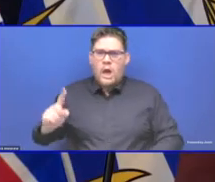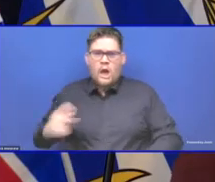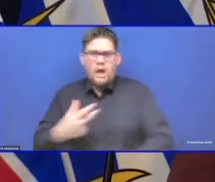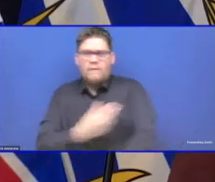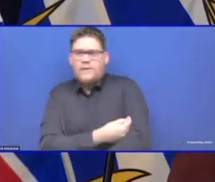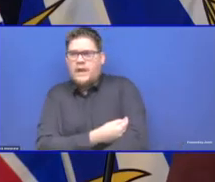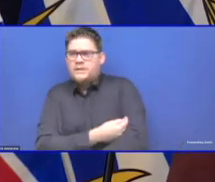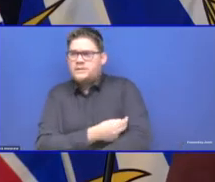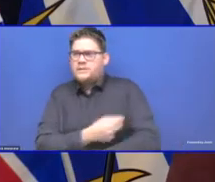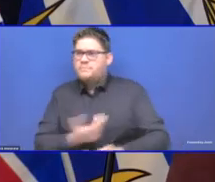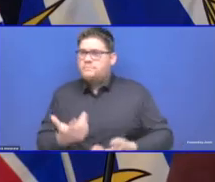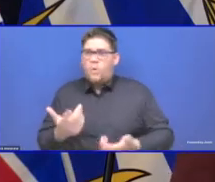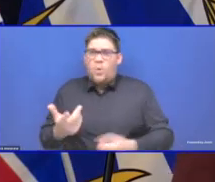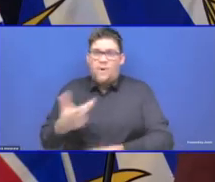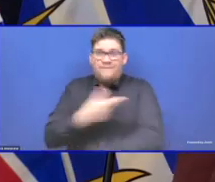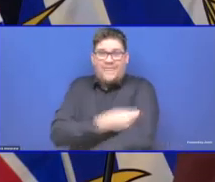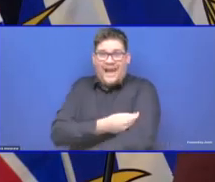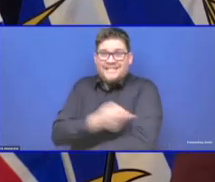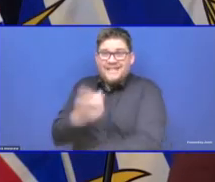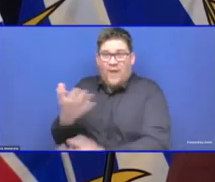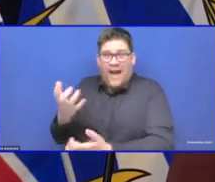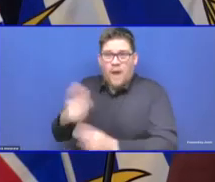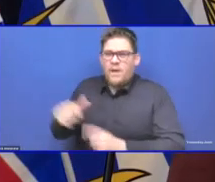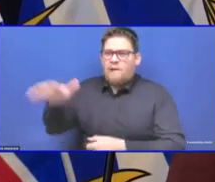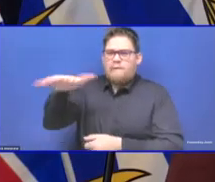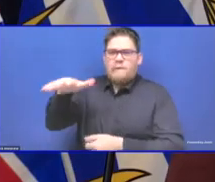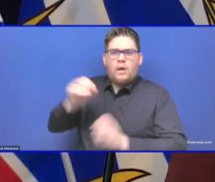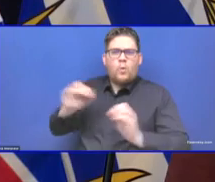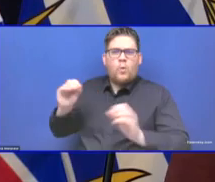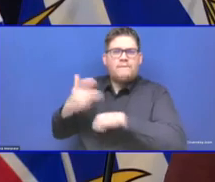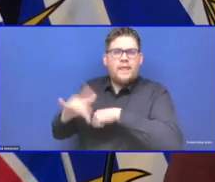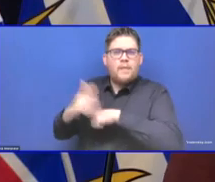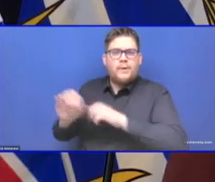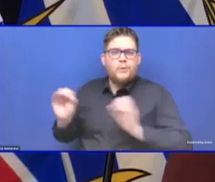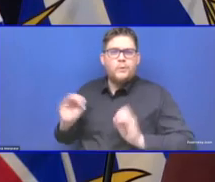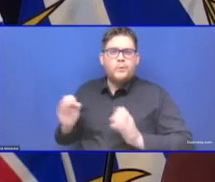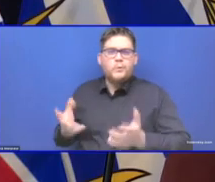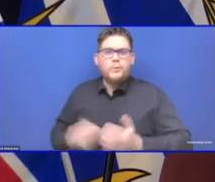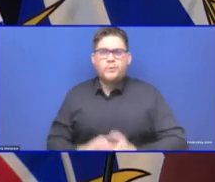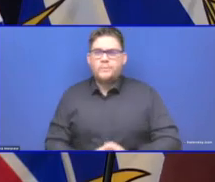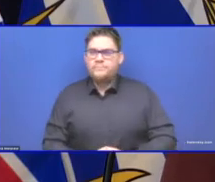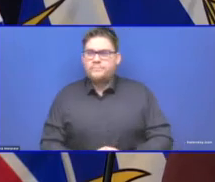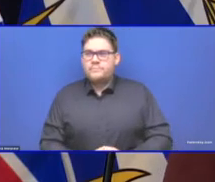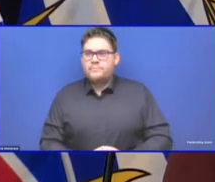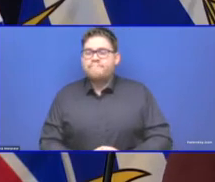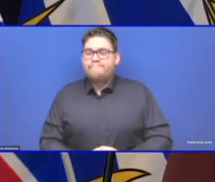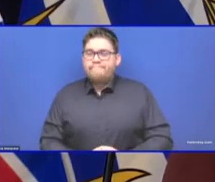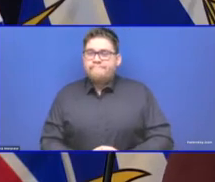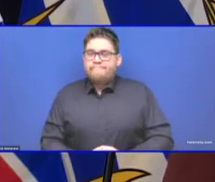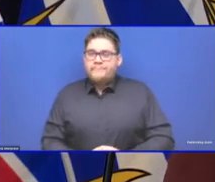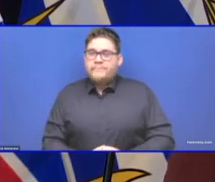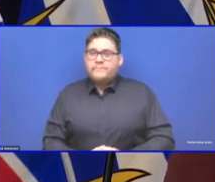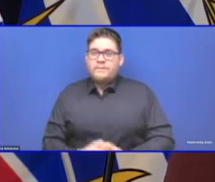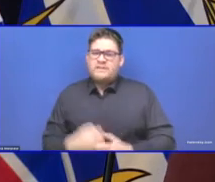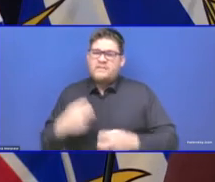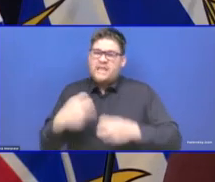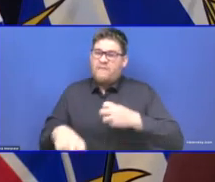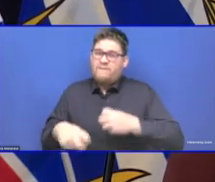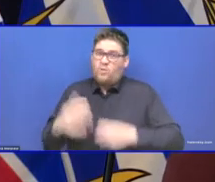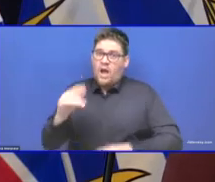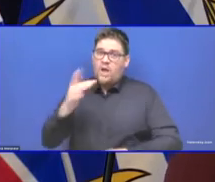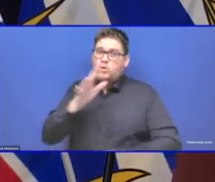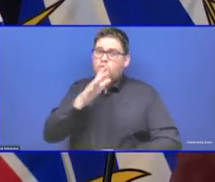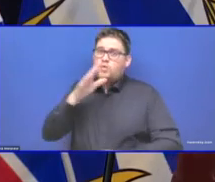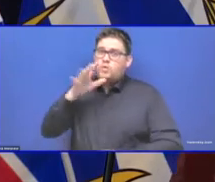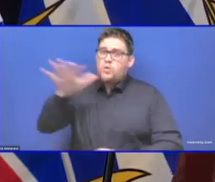very challenging one, especially in some rural communities. And, you know, making, making sure that it is available for